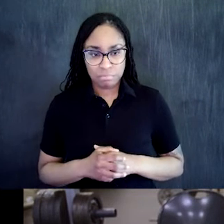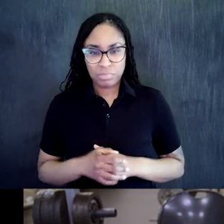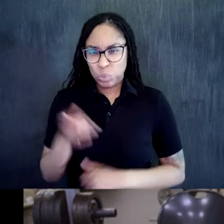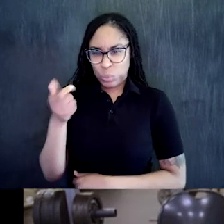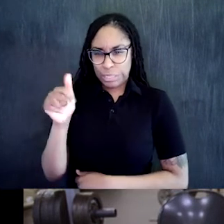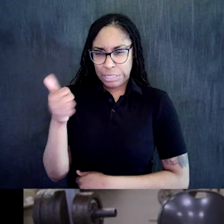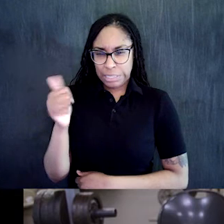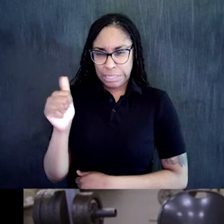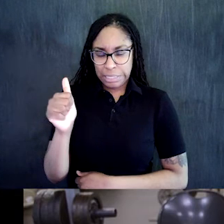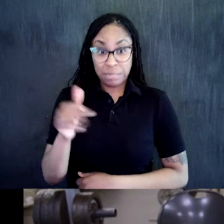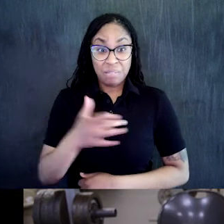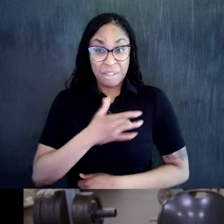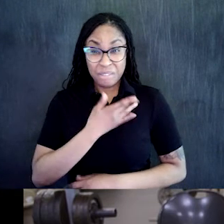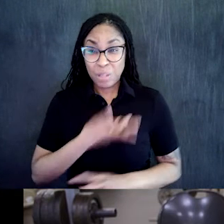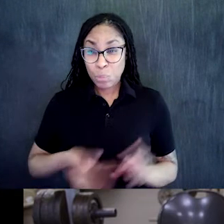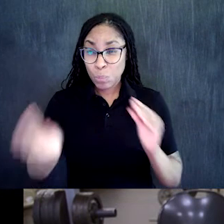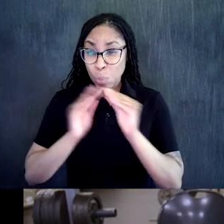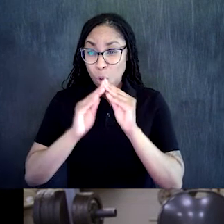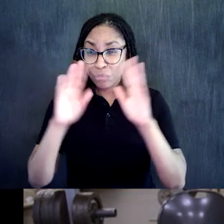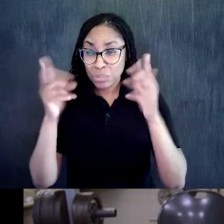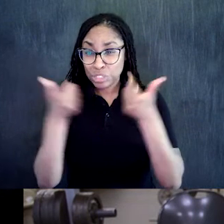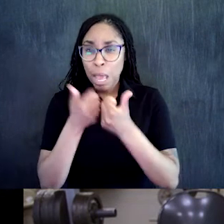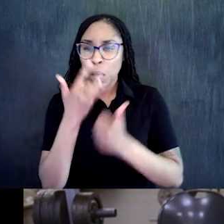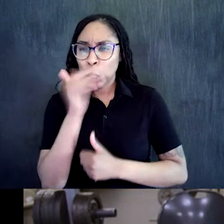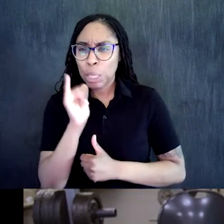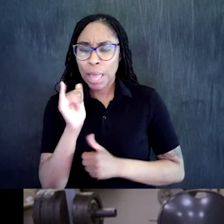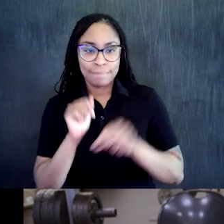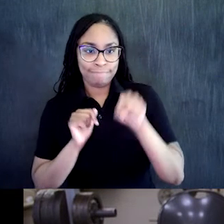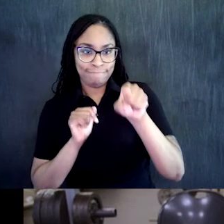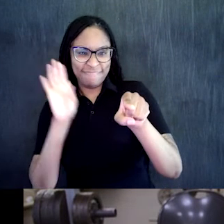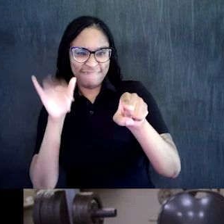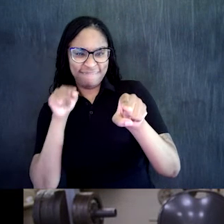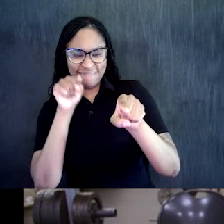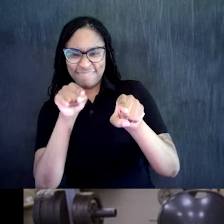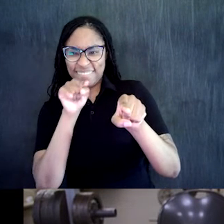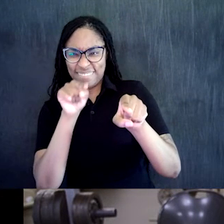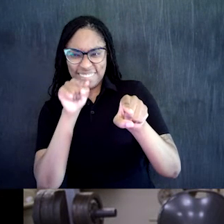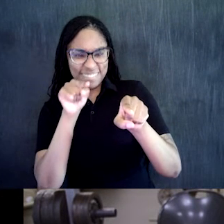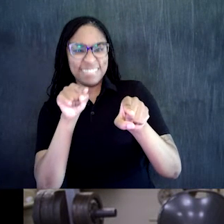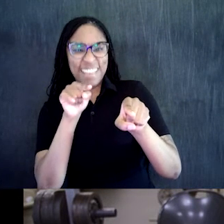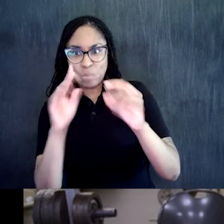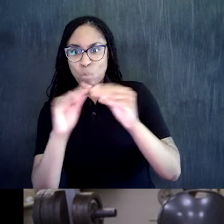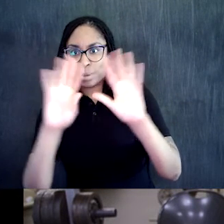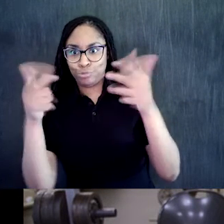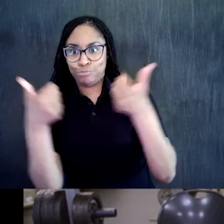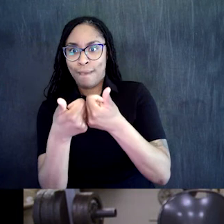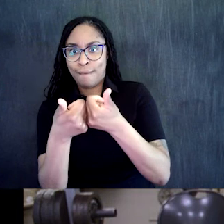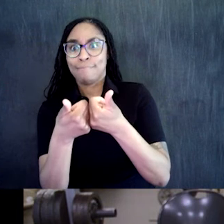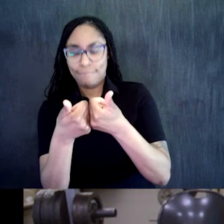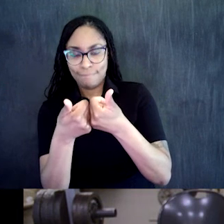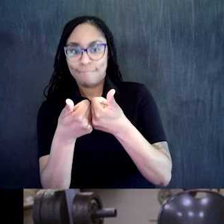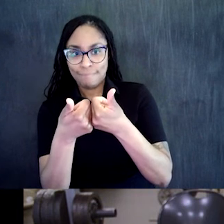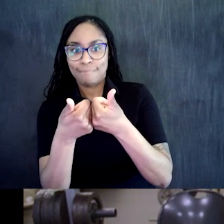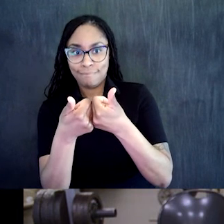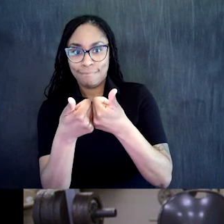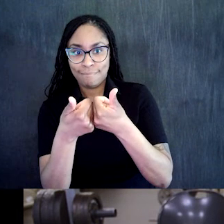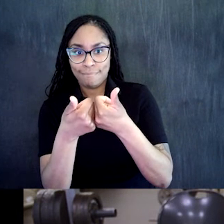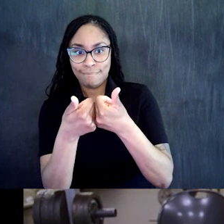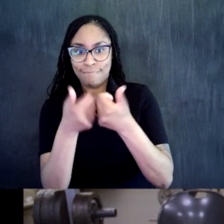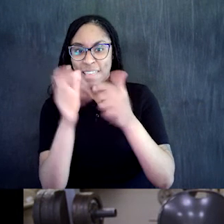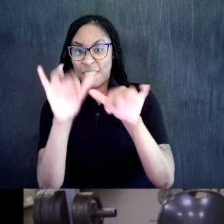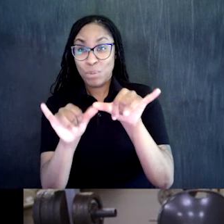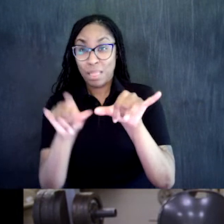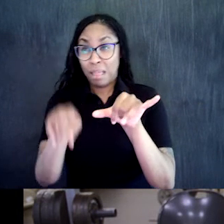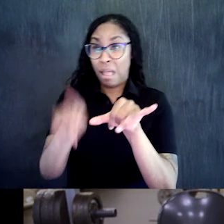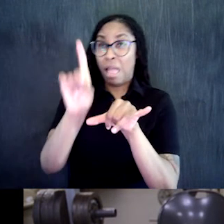like you want to make this a bit more difficult, you can raise one leg and keep it up. Or you can always play with how